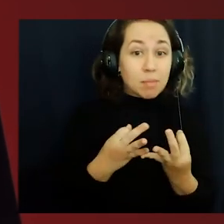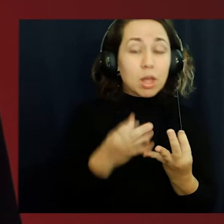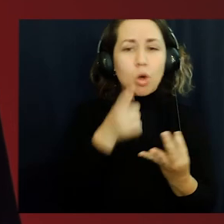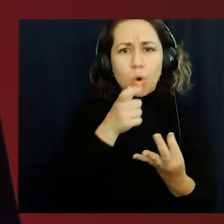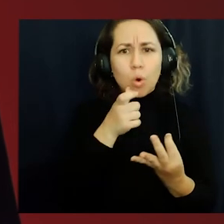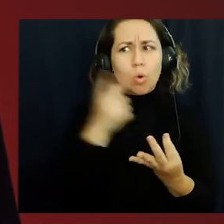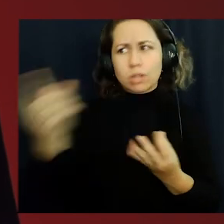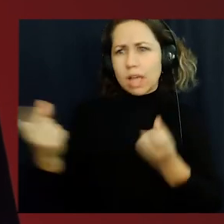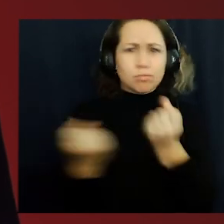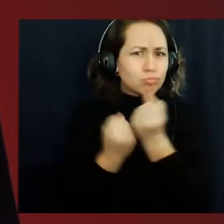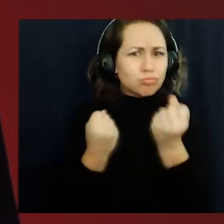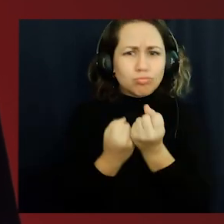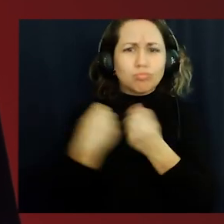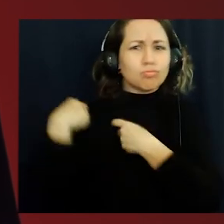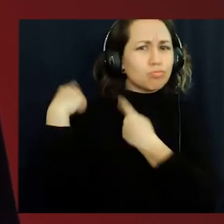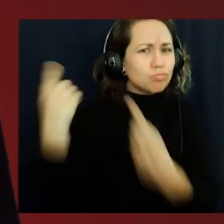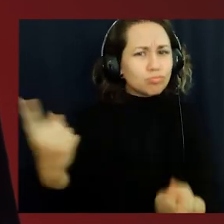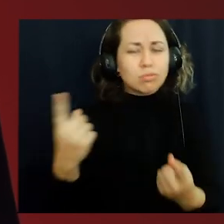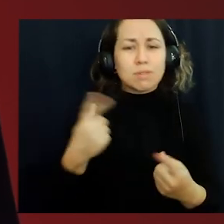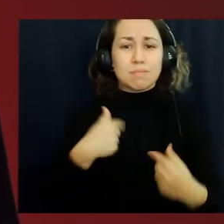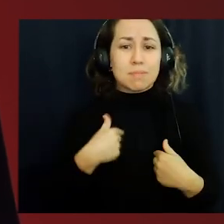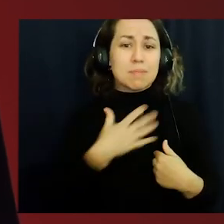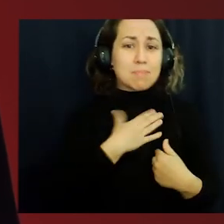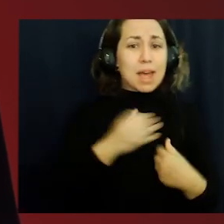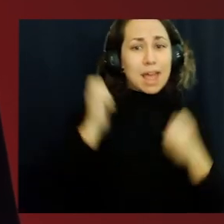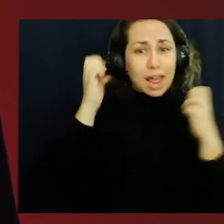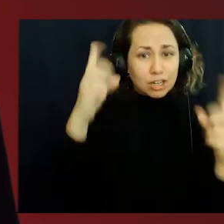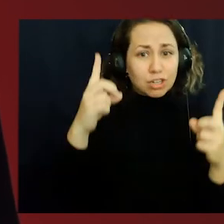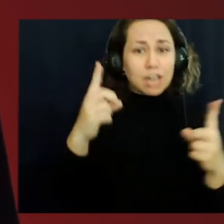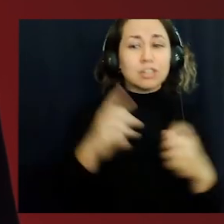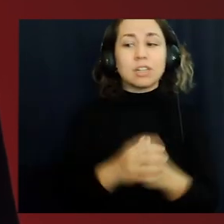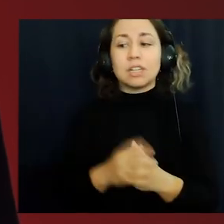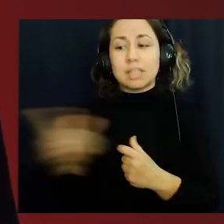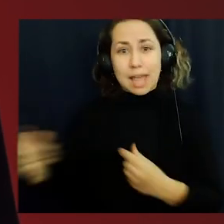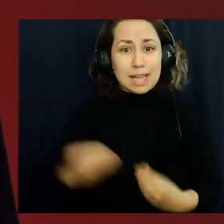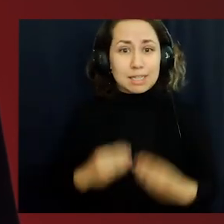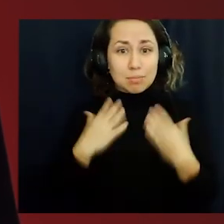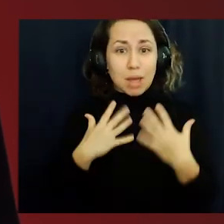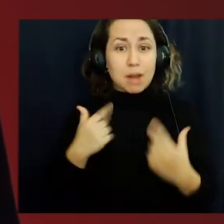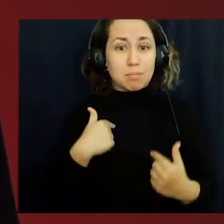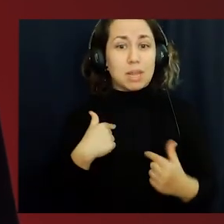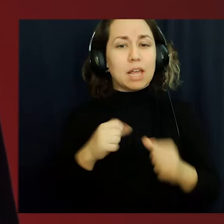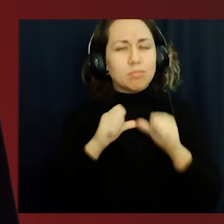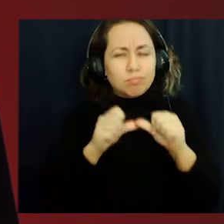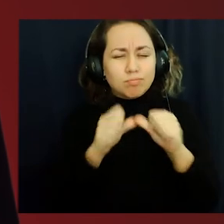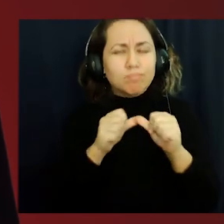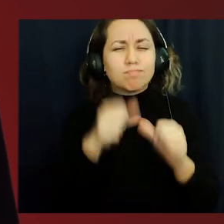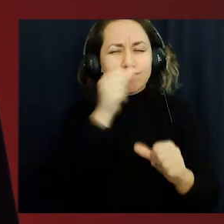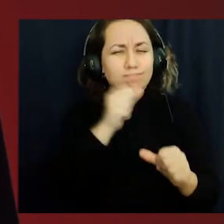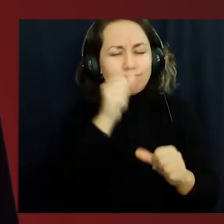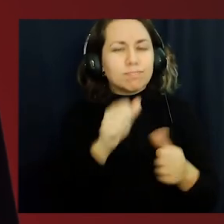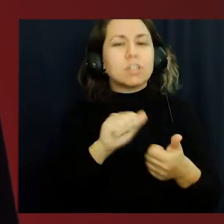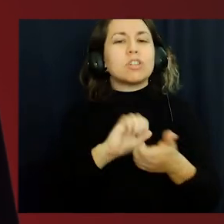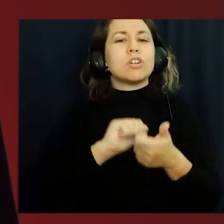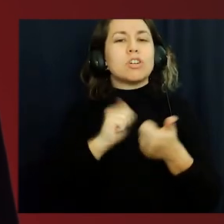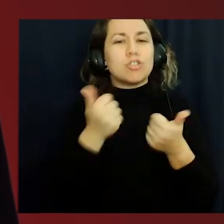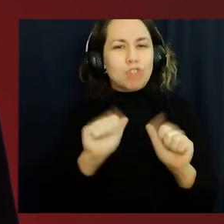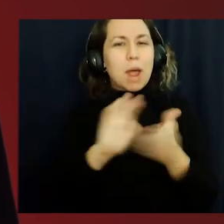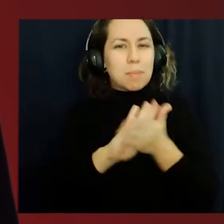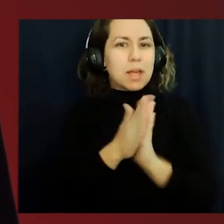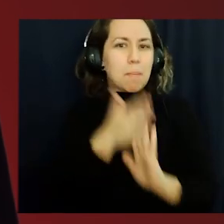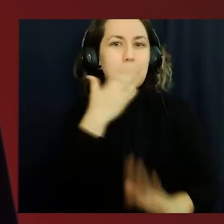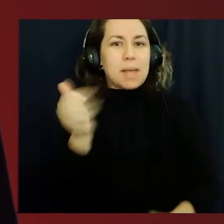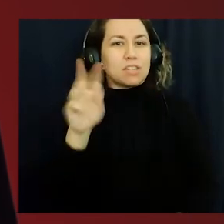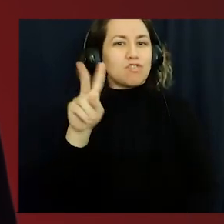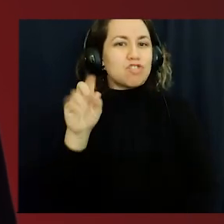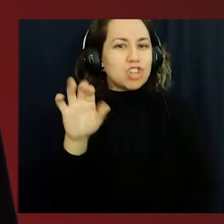would like to thank my family who has been nothing but supportive of me and my education and who has inspired me to push harder and be the